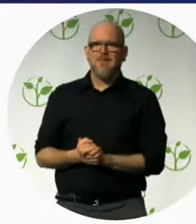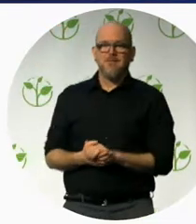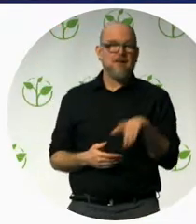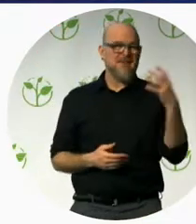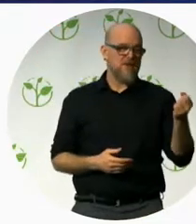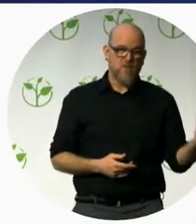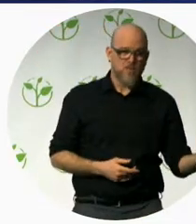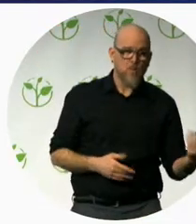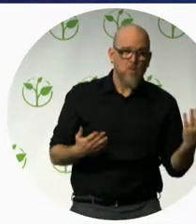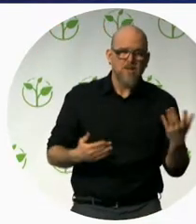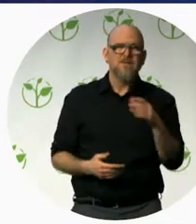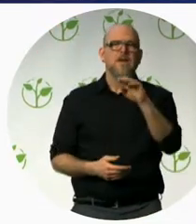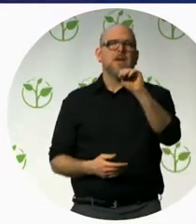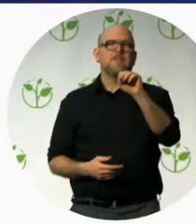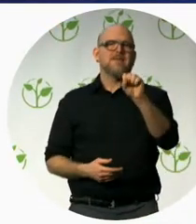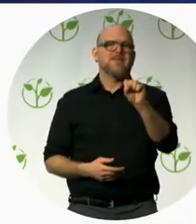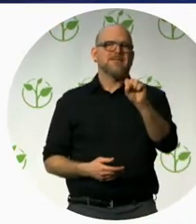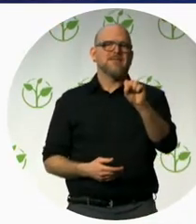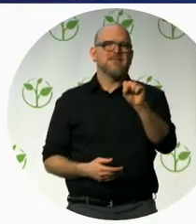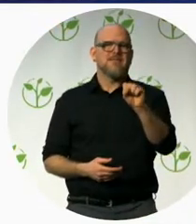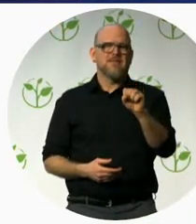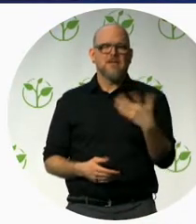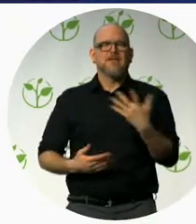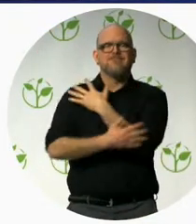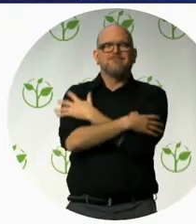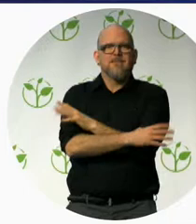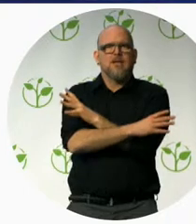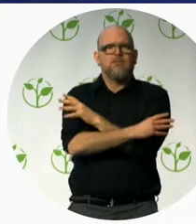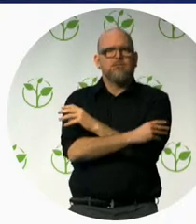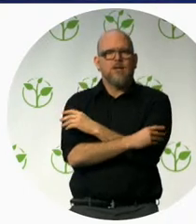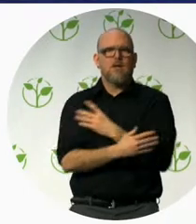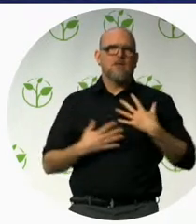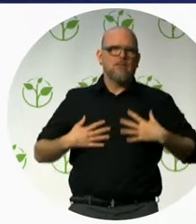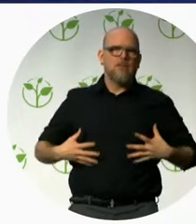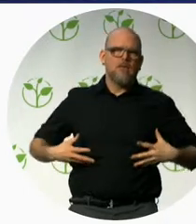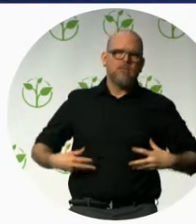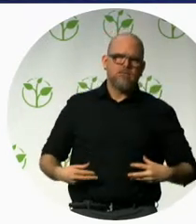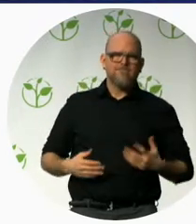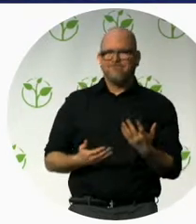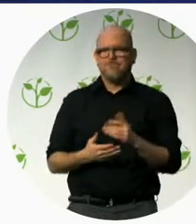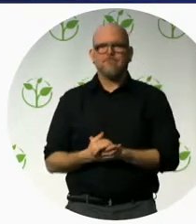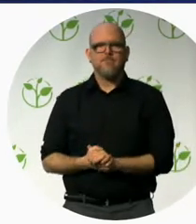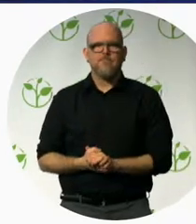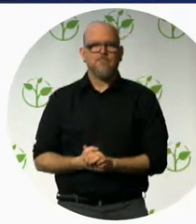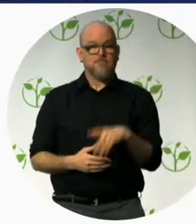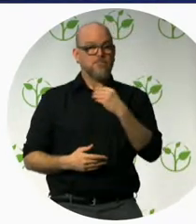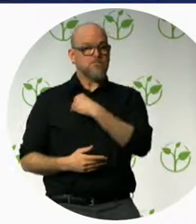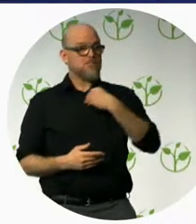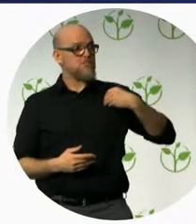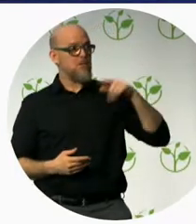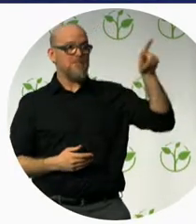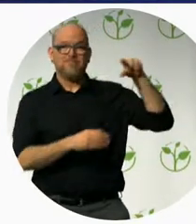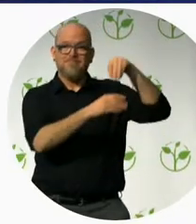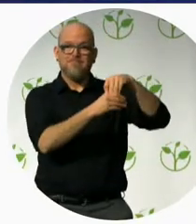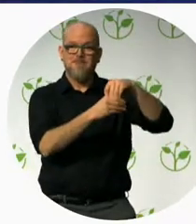He graduated from Krakow in psychotherapy, and he was elected to the Polish parliament before he became a